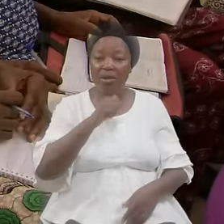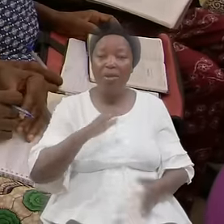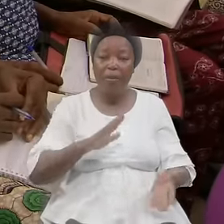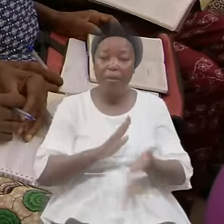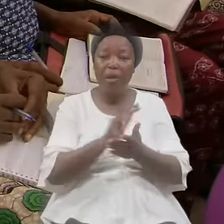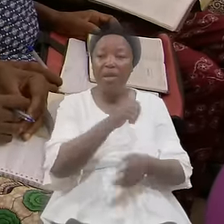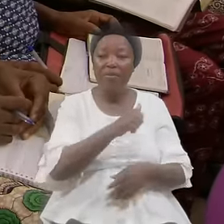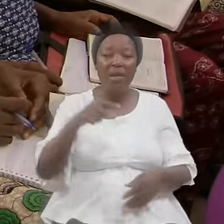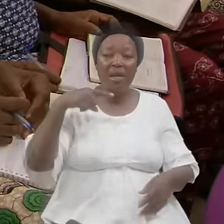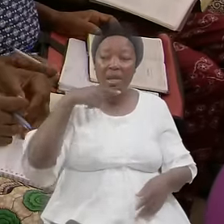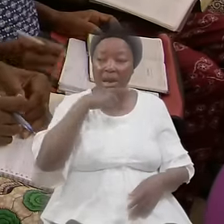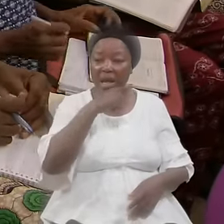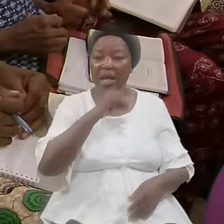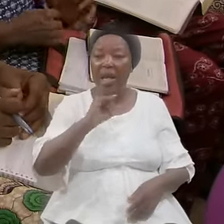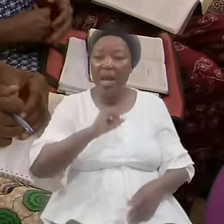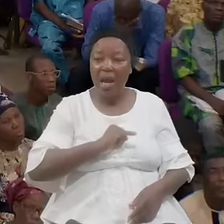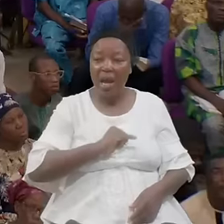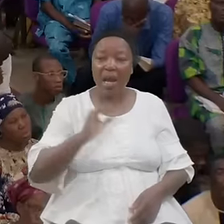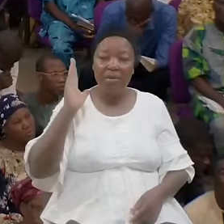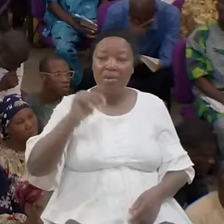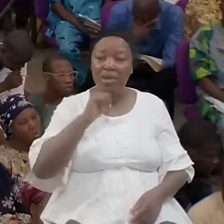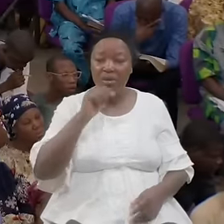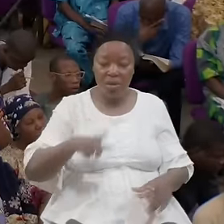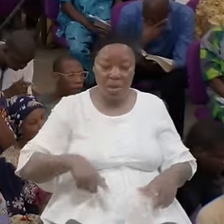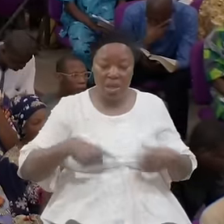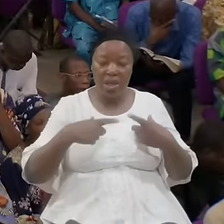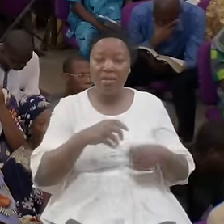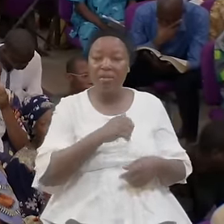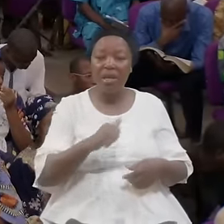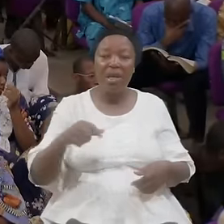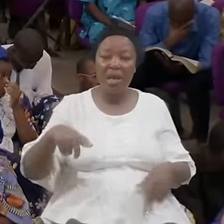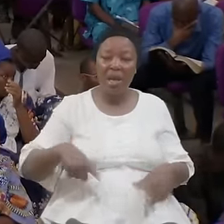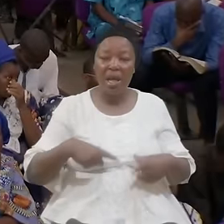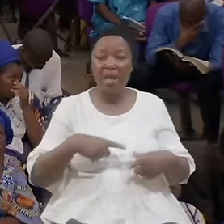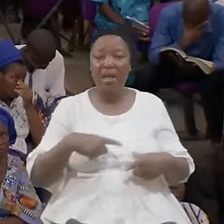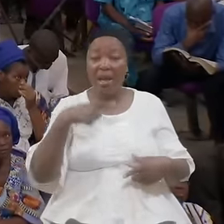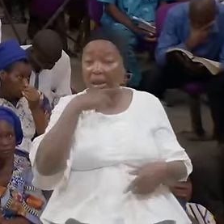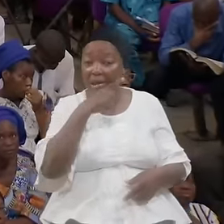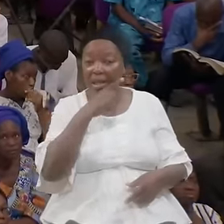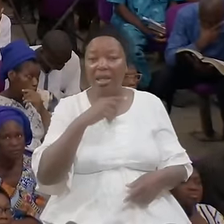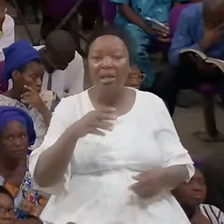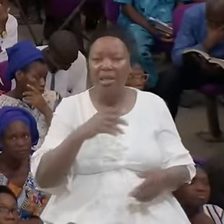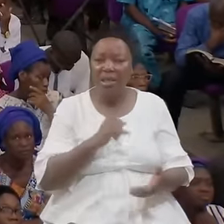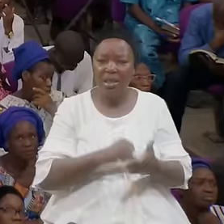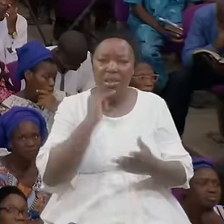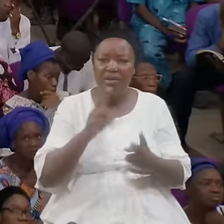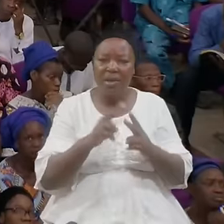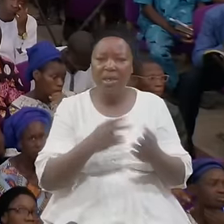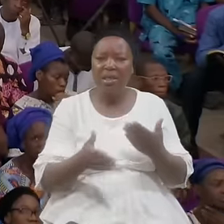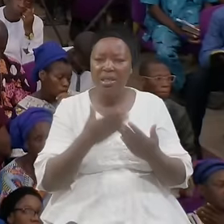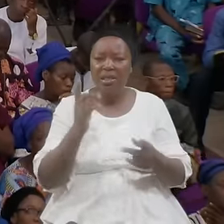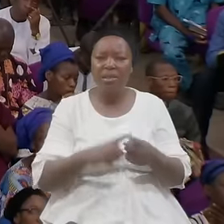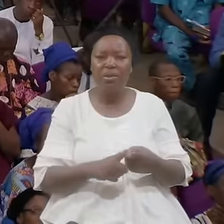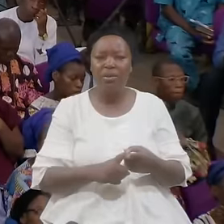I Will Not Believe A Lie Very Easy To Believe A Lie When